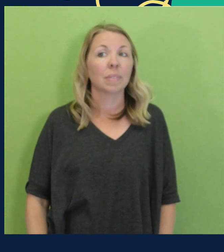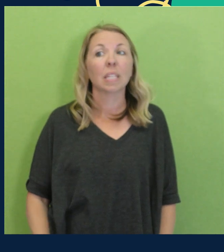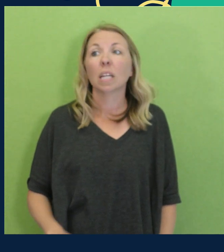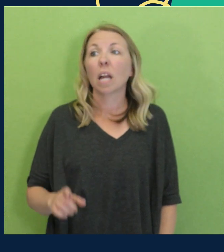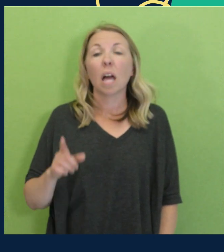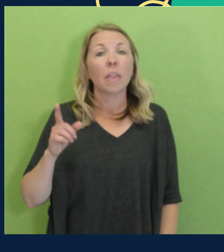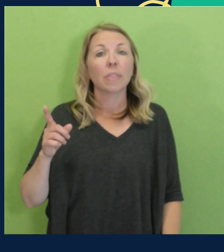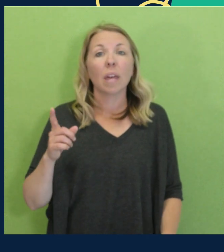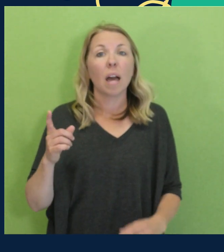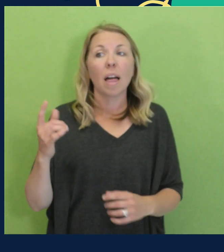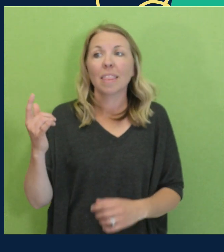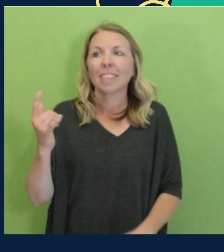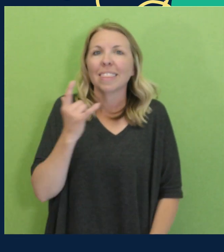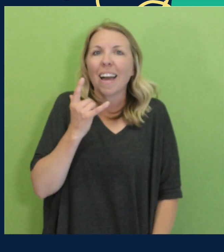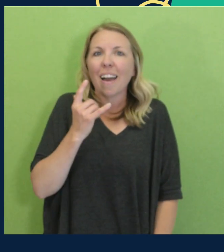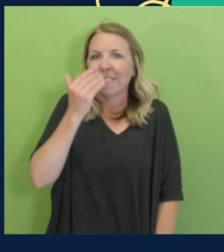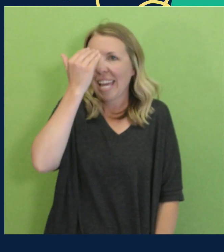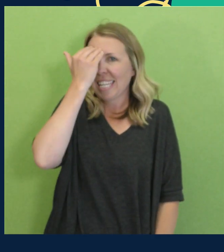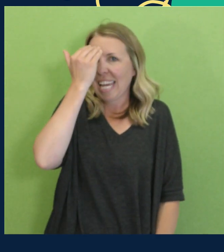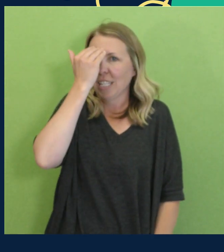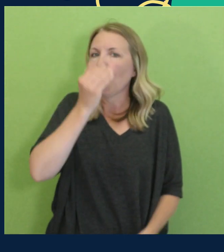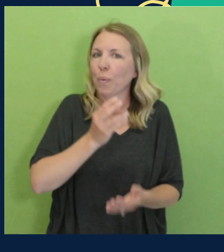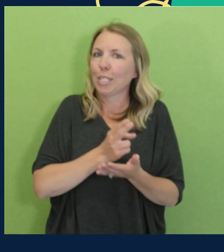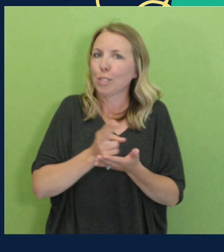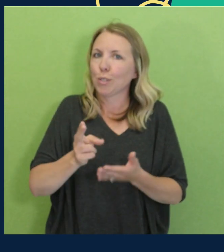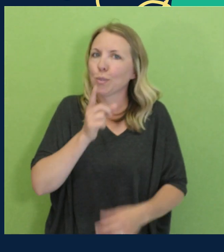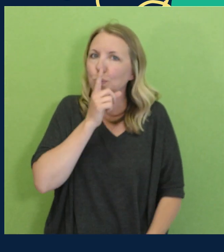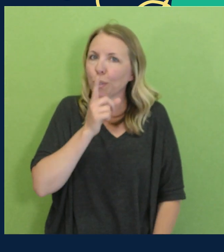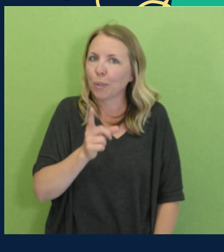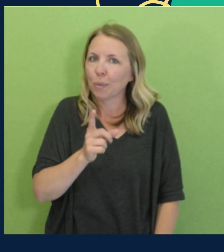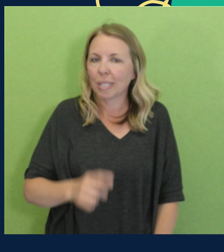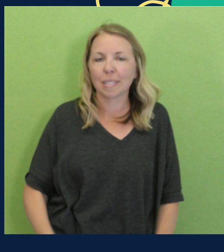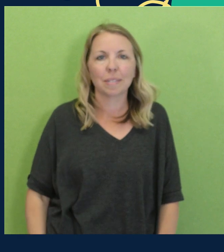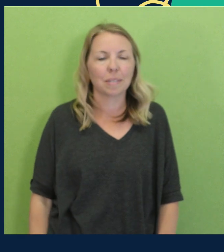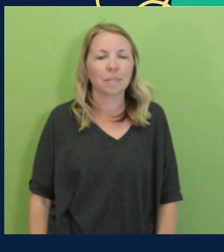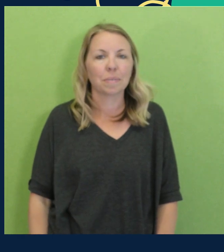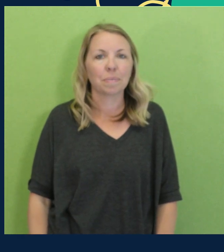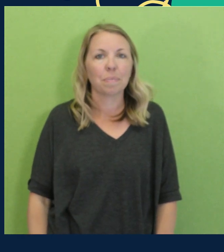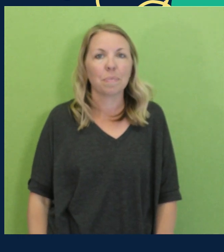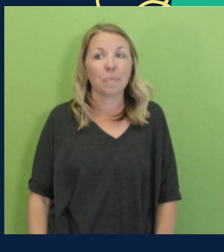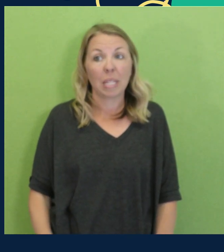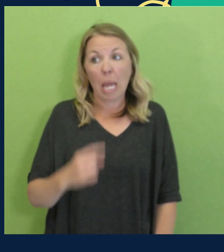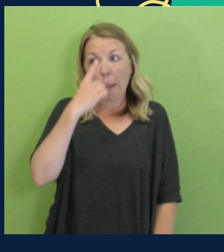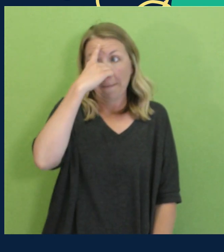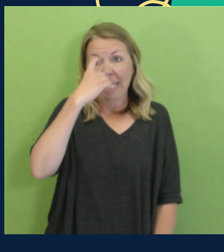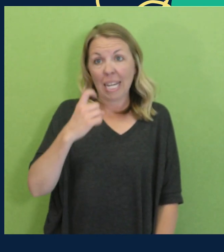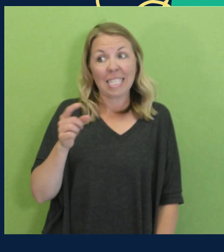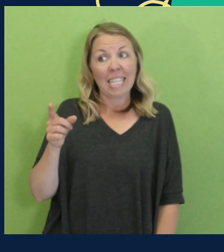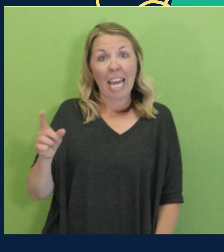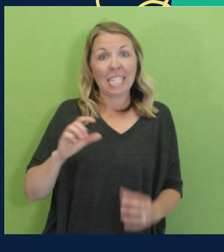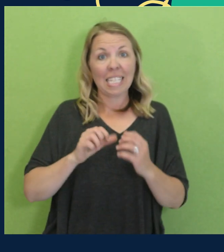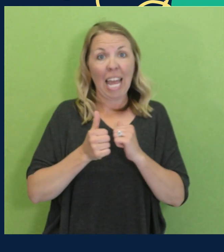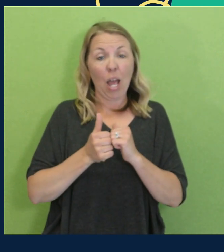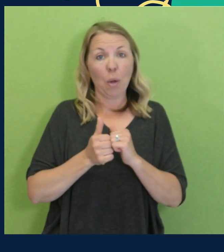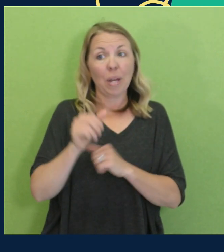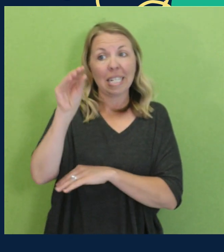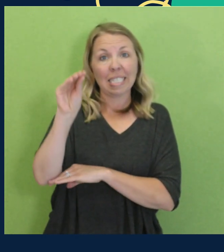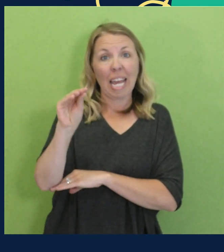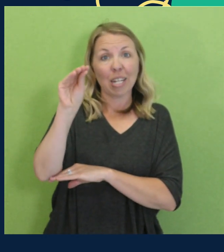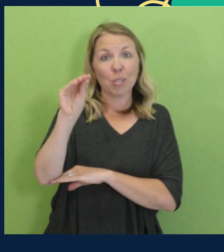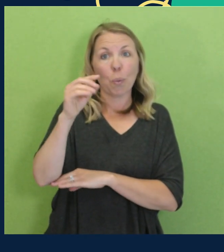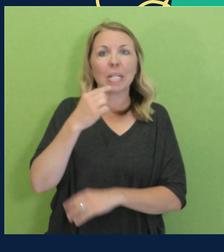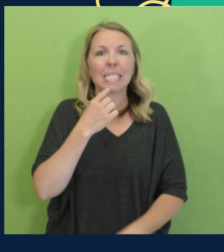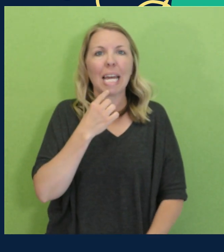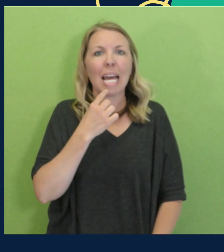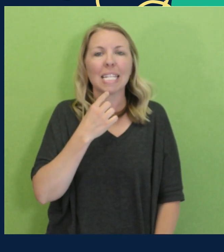That's when you give love. And I know this is true. Because that's how a